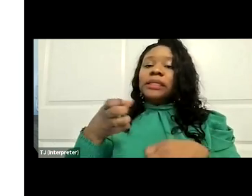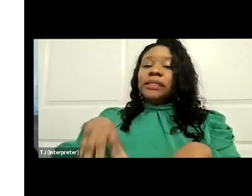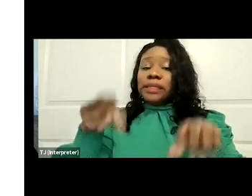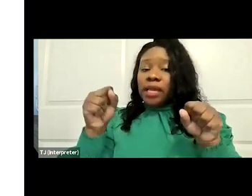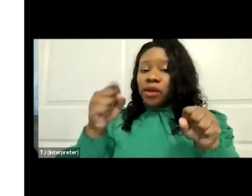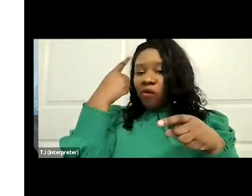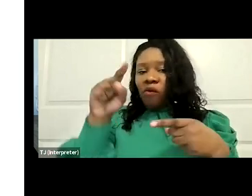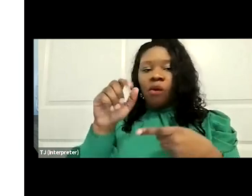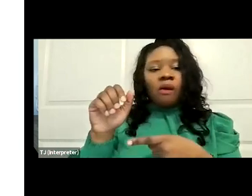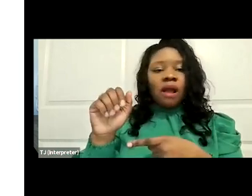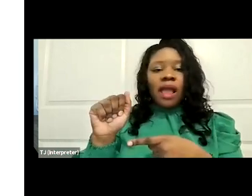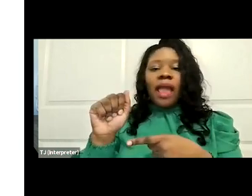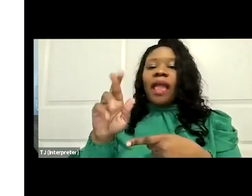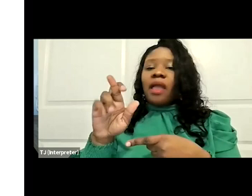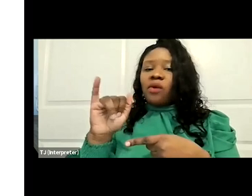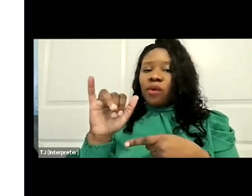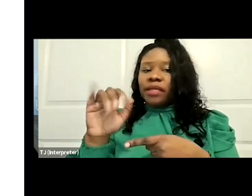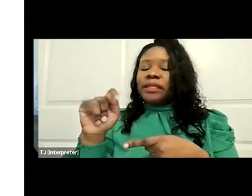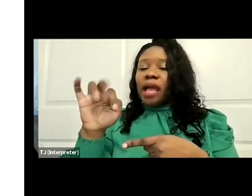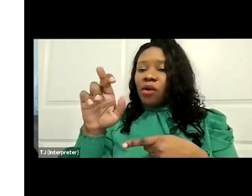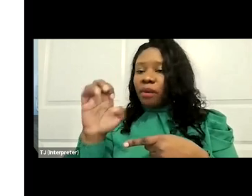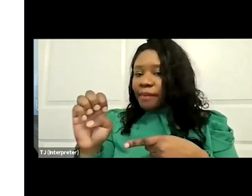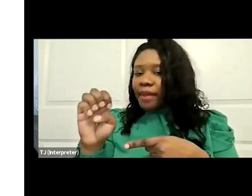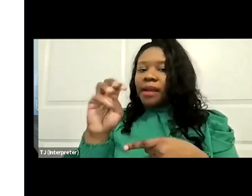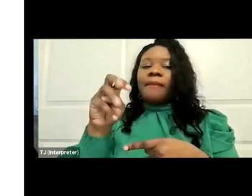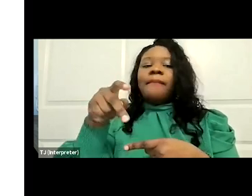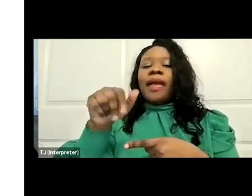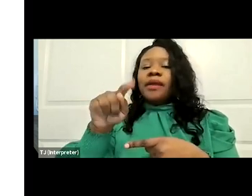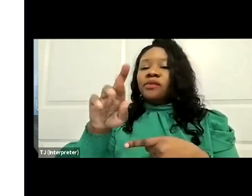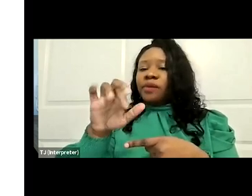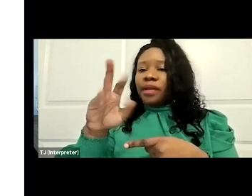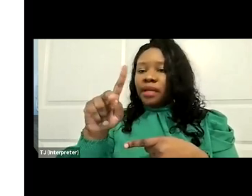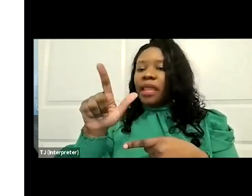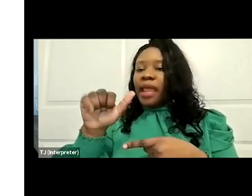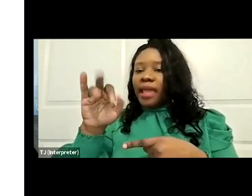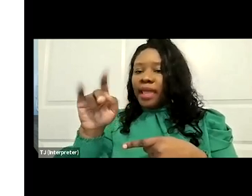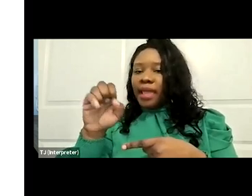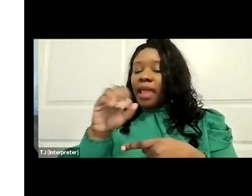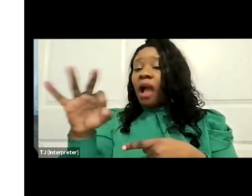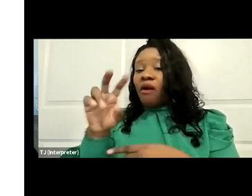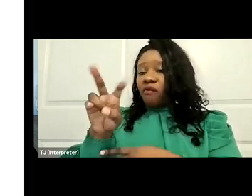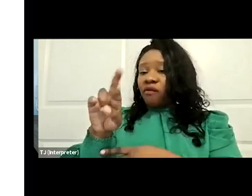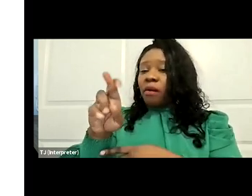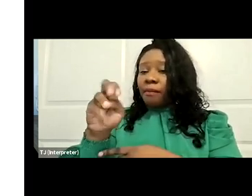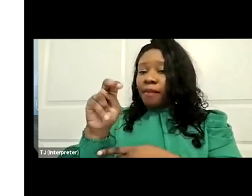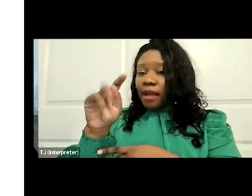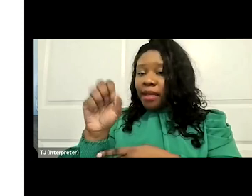Patrick Leahy of Vermont, and chair and ranking member